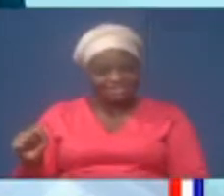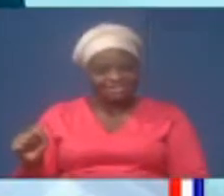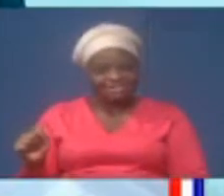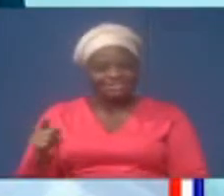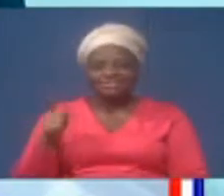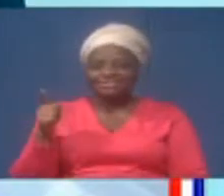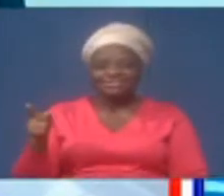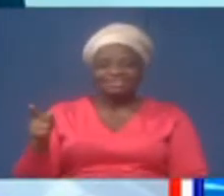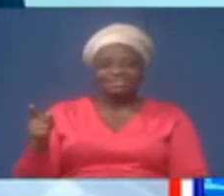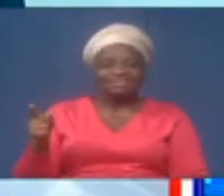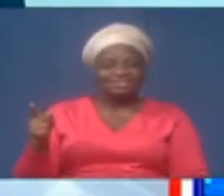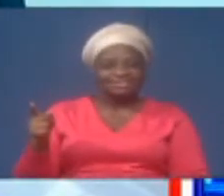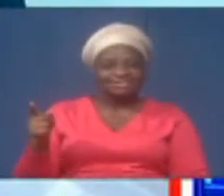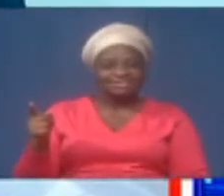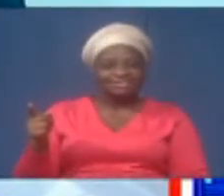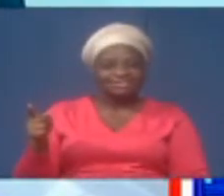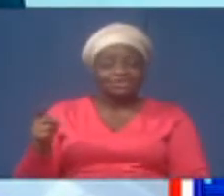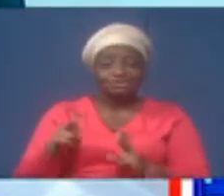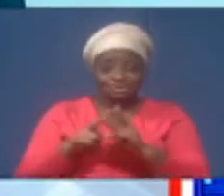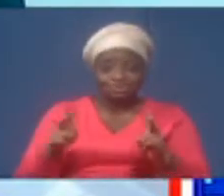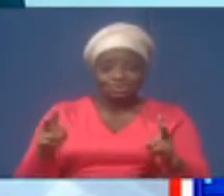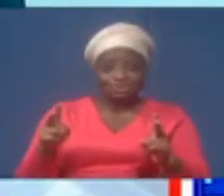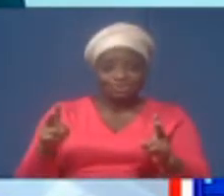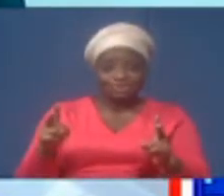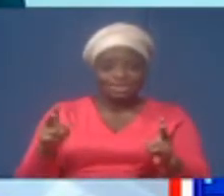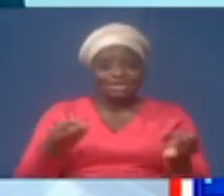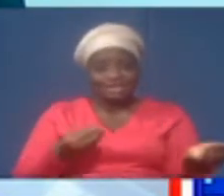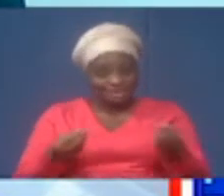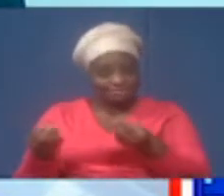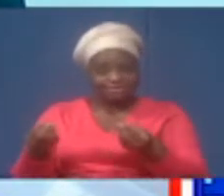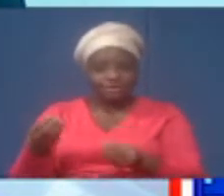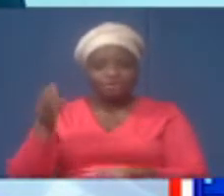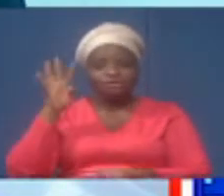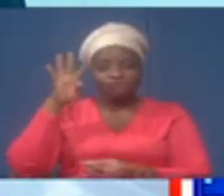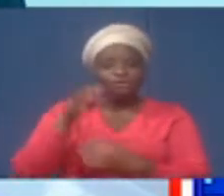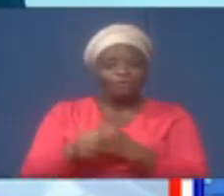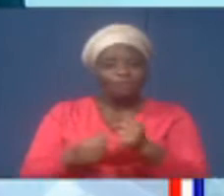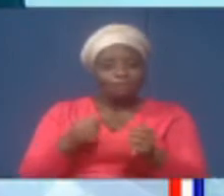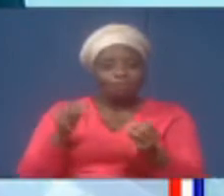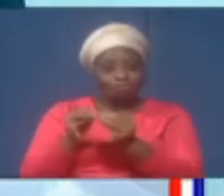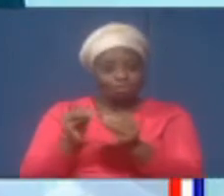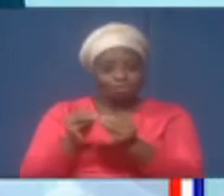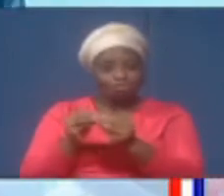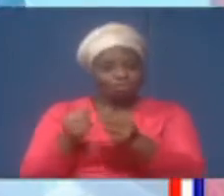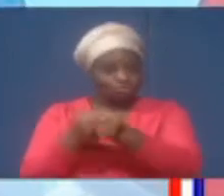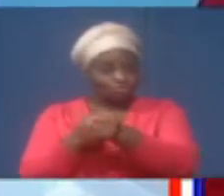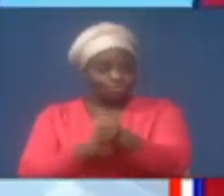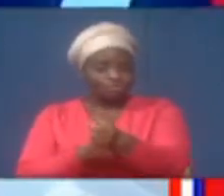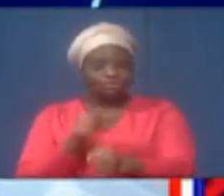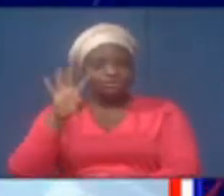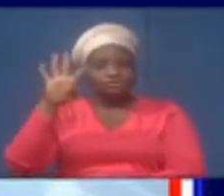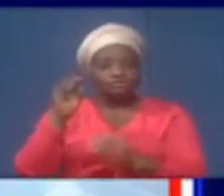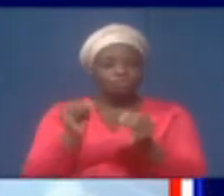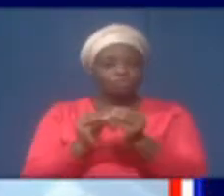a stakeholder in this space. And so give him four. So I support four more for Nana.